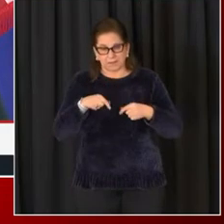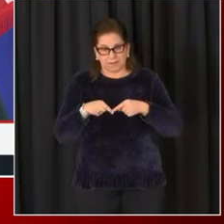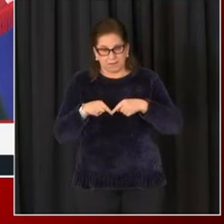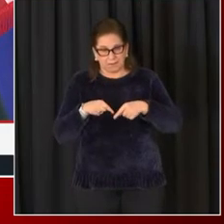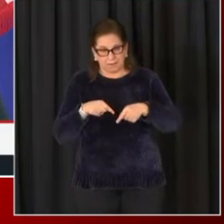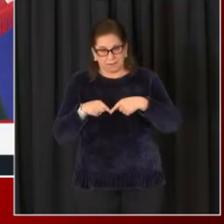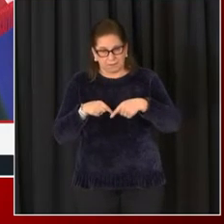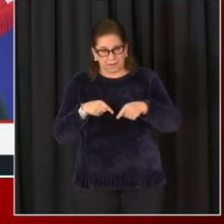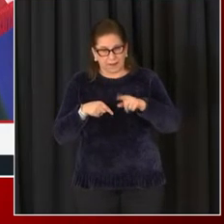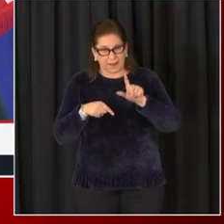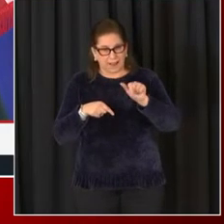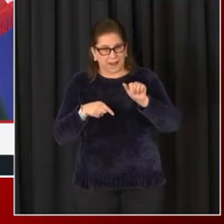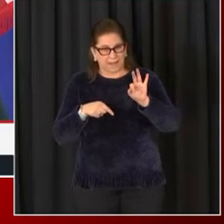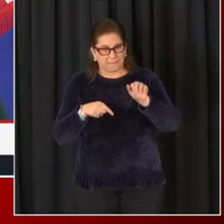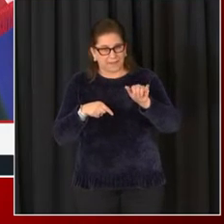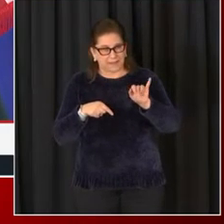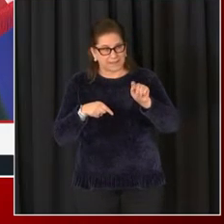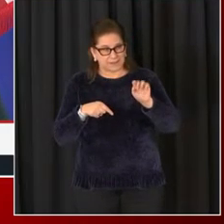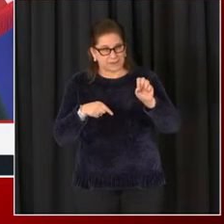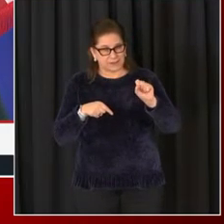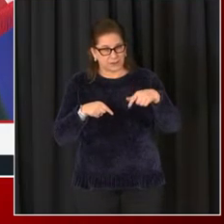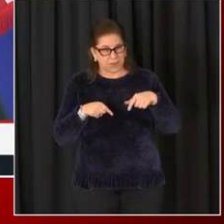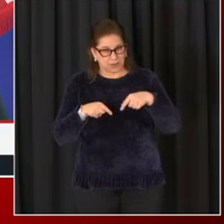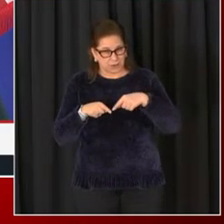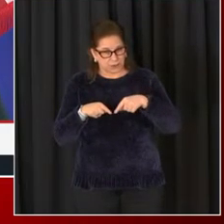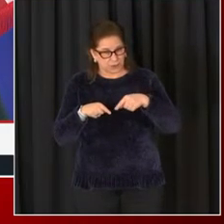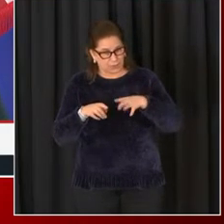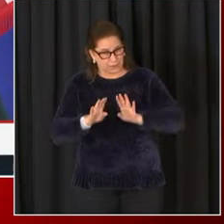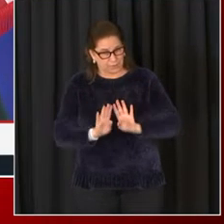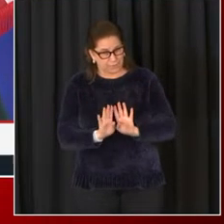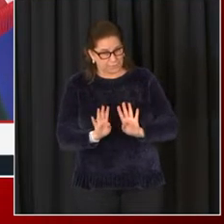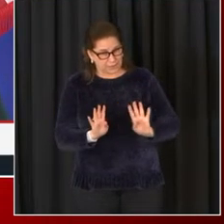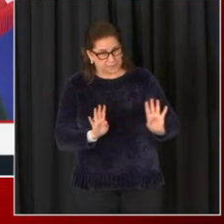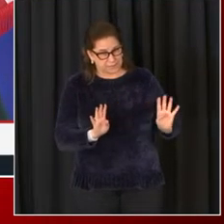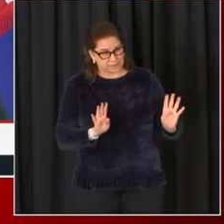White House? Yes. I don't have the answer to that either. Okay.